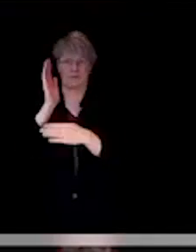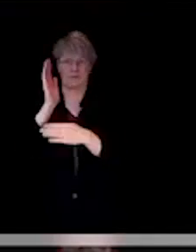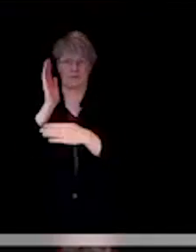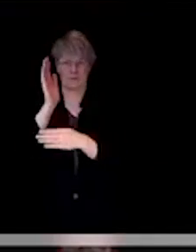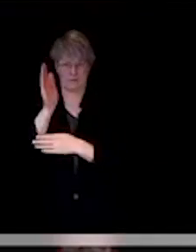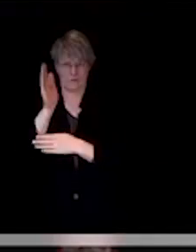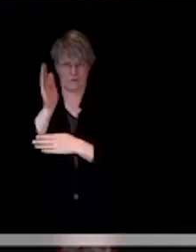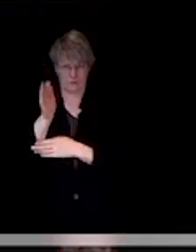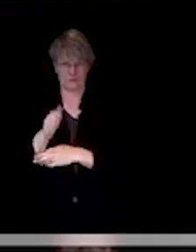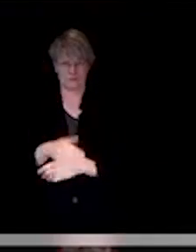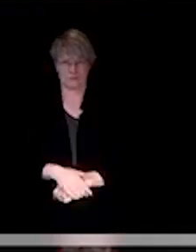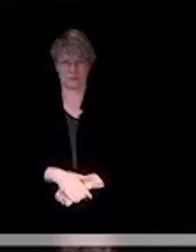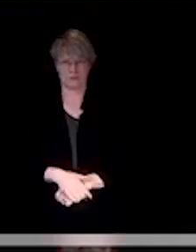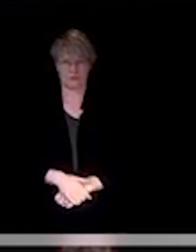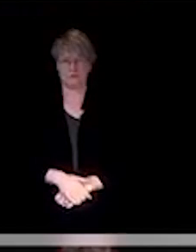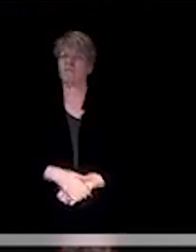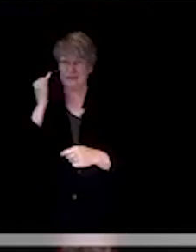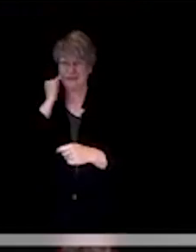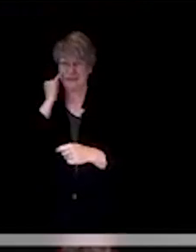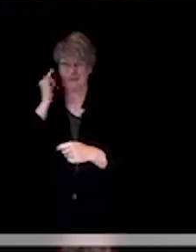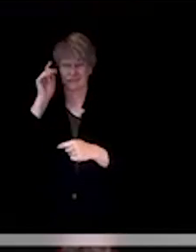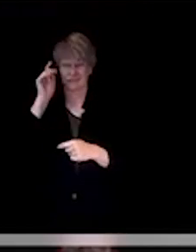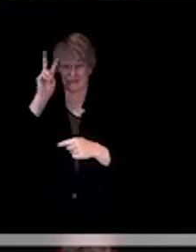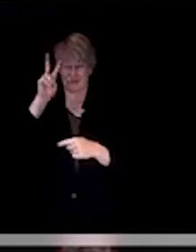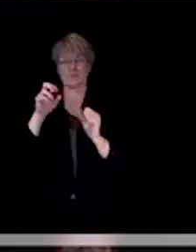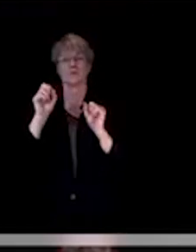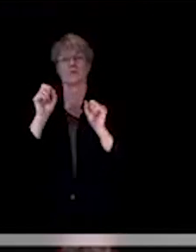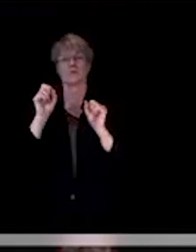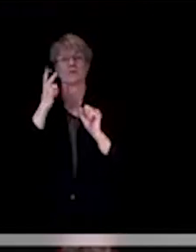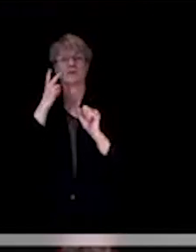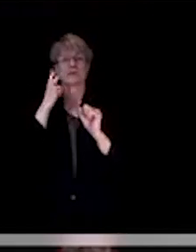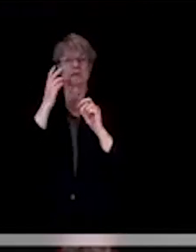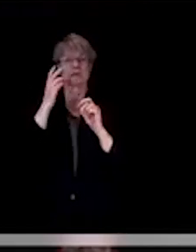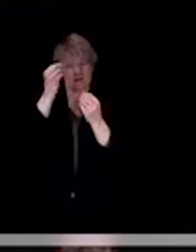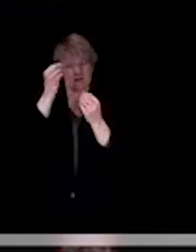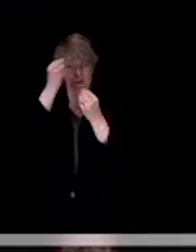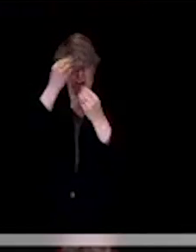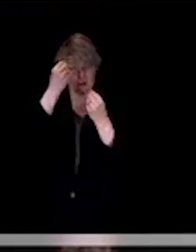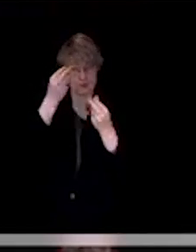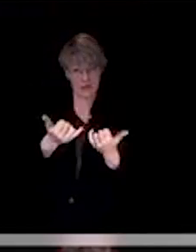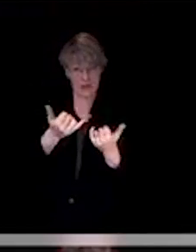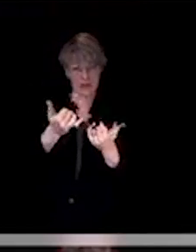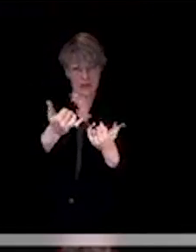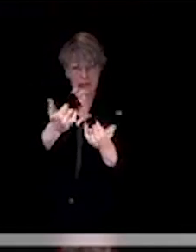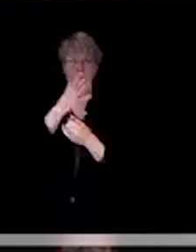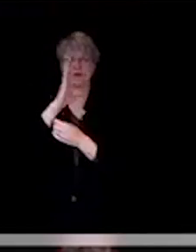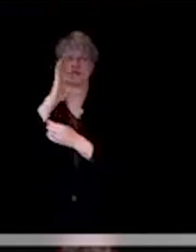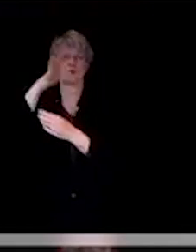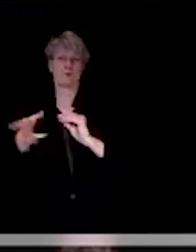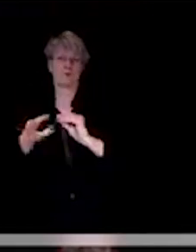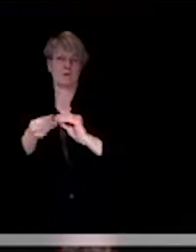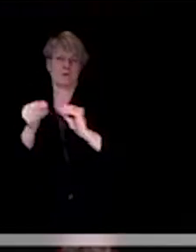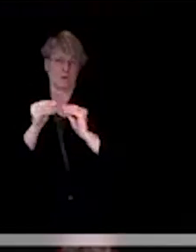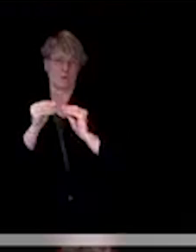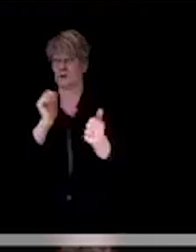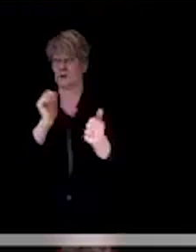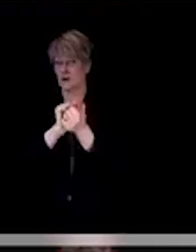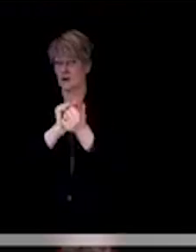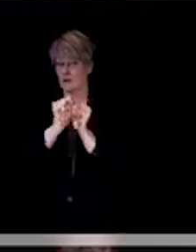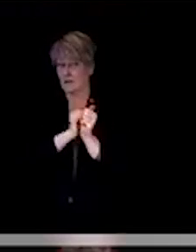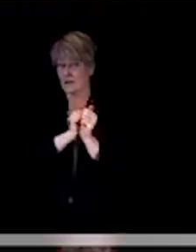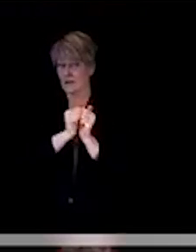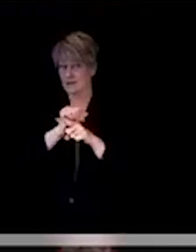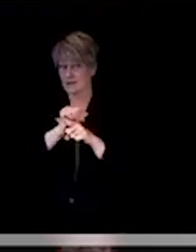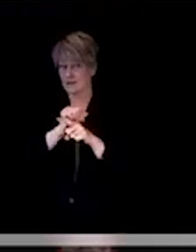in what will be coming out and how the schools will manage that. But the athletic practice guidance is up and